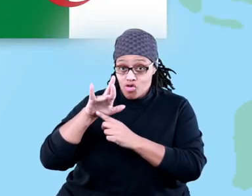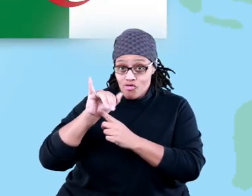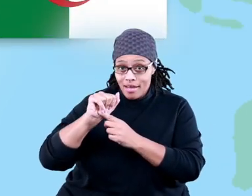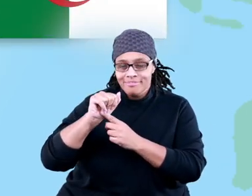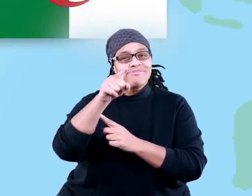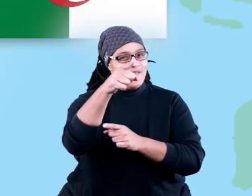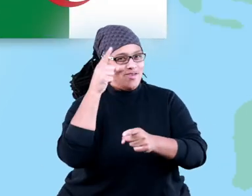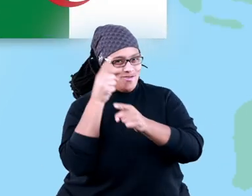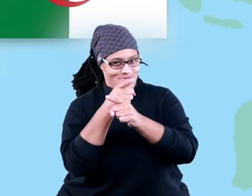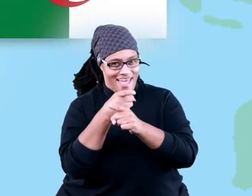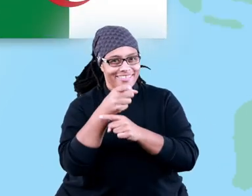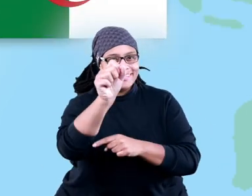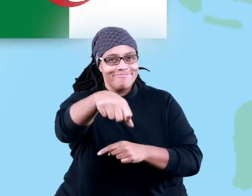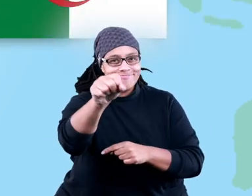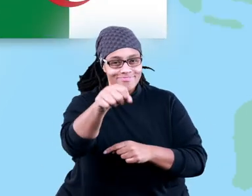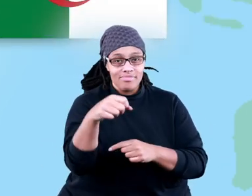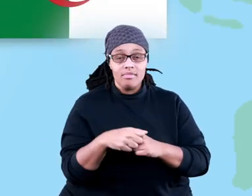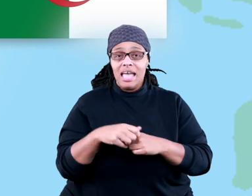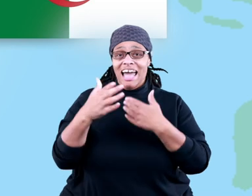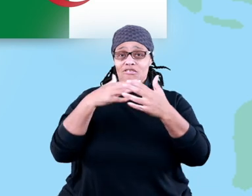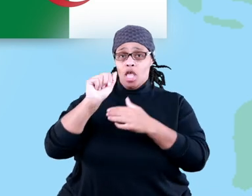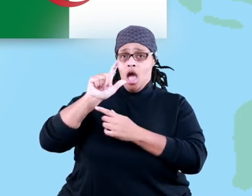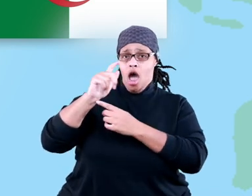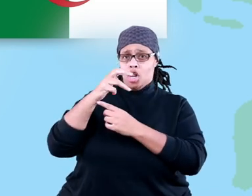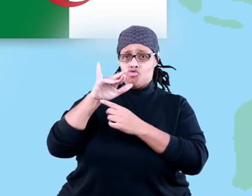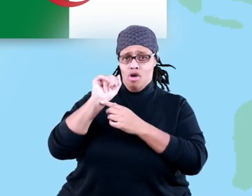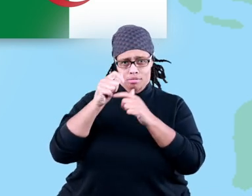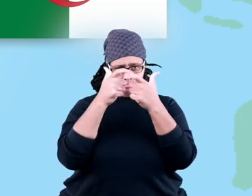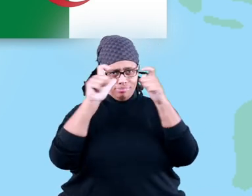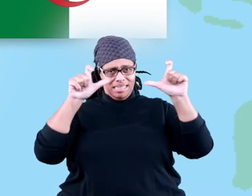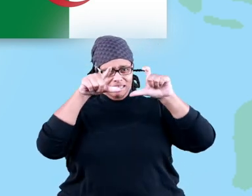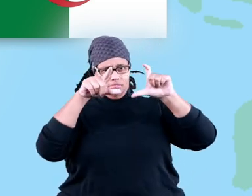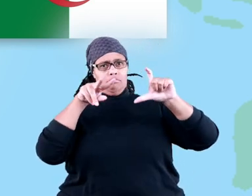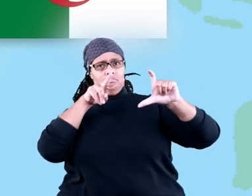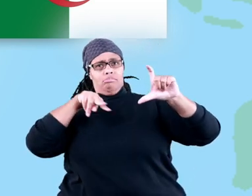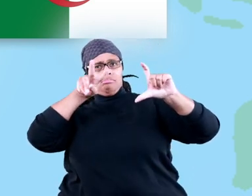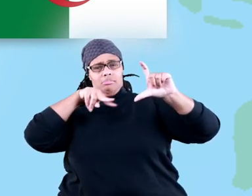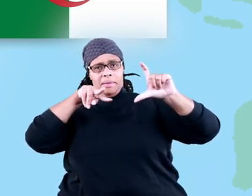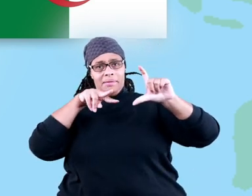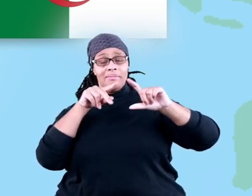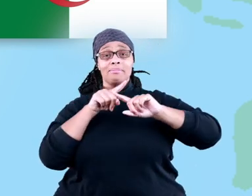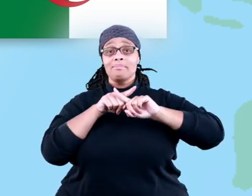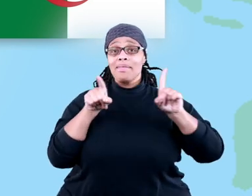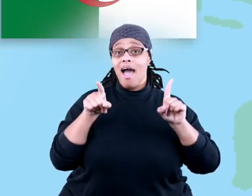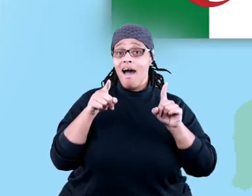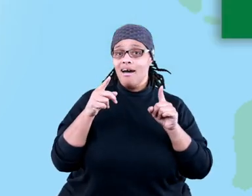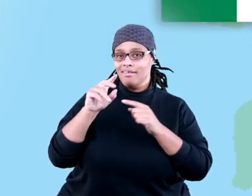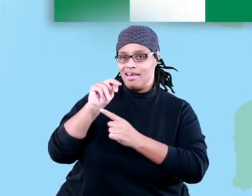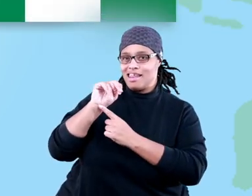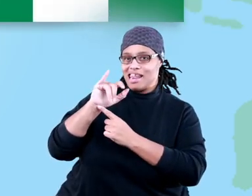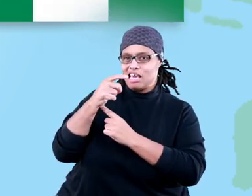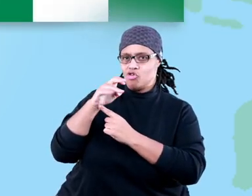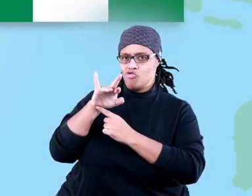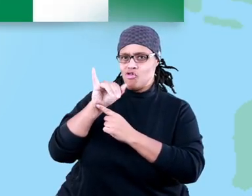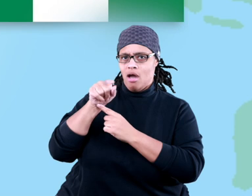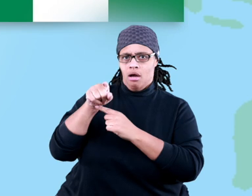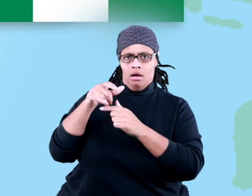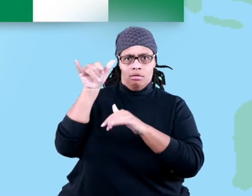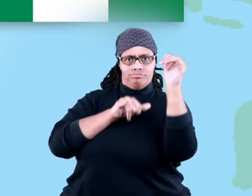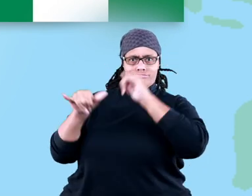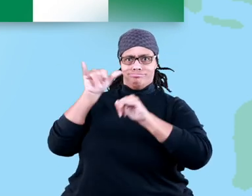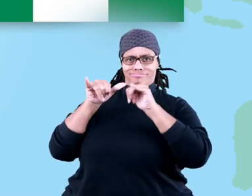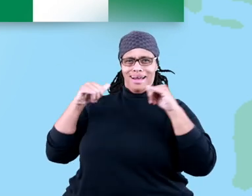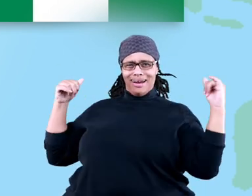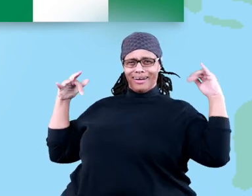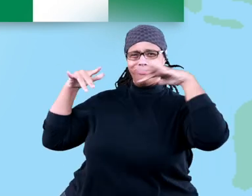Algeria, you're right. Even though Algeria is the largest country by area, the country of Nigeria